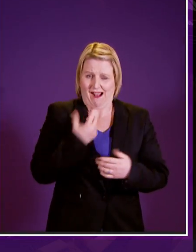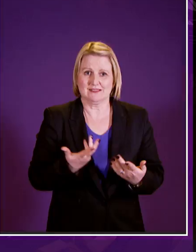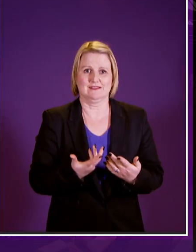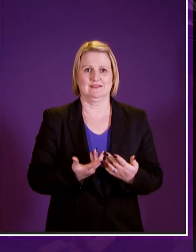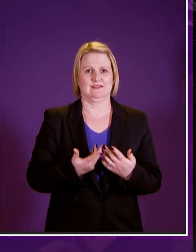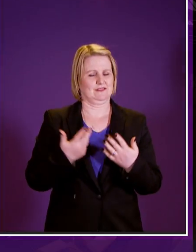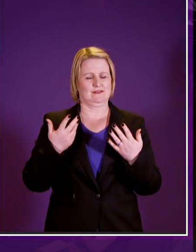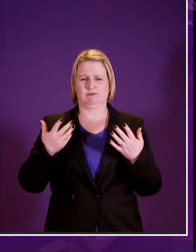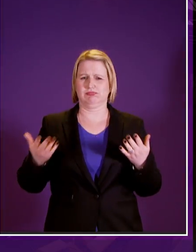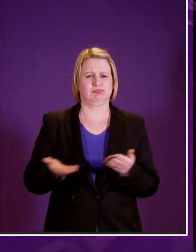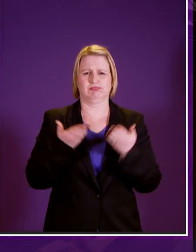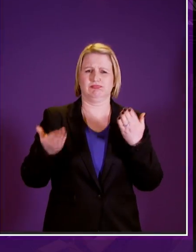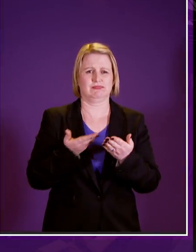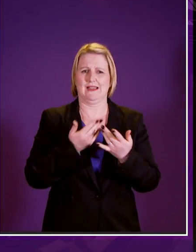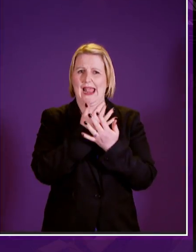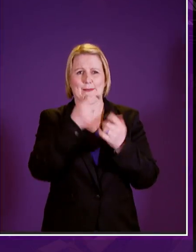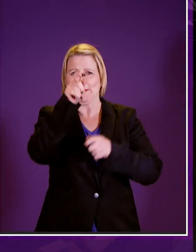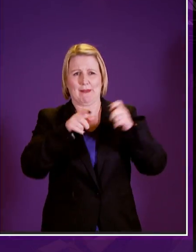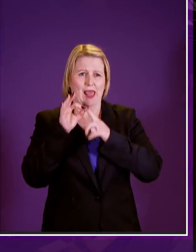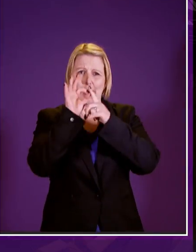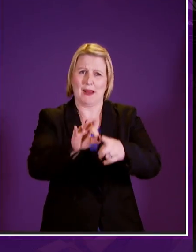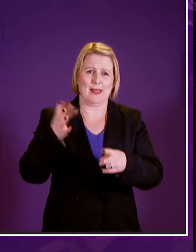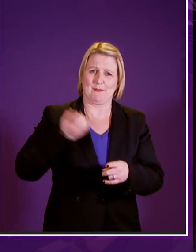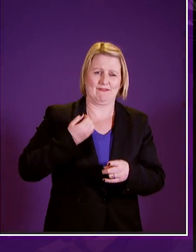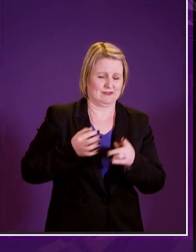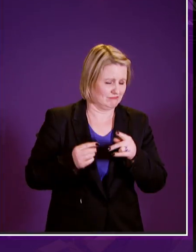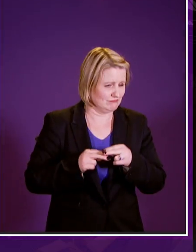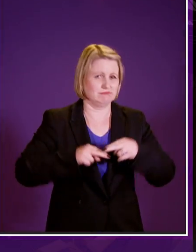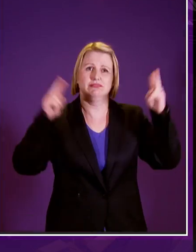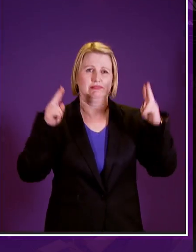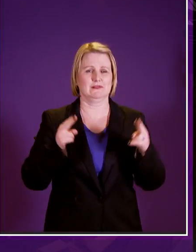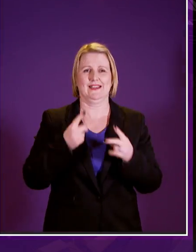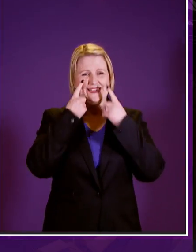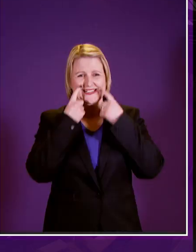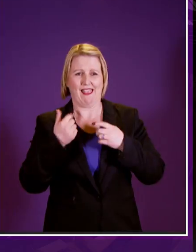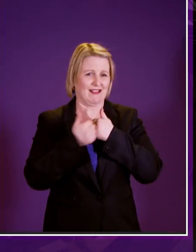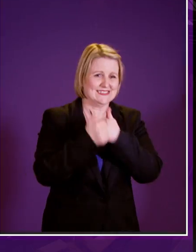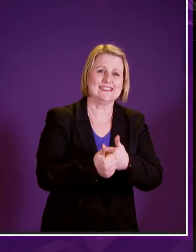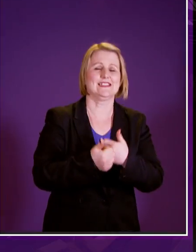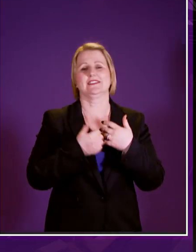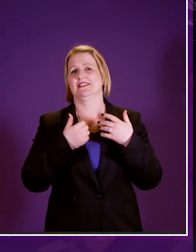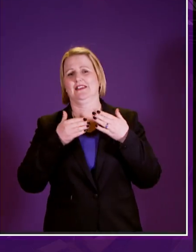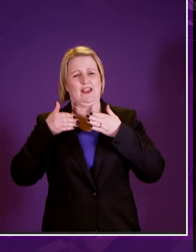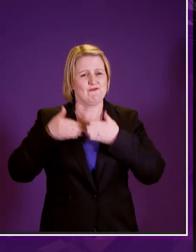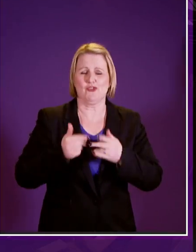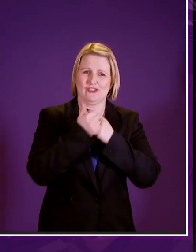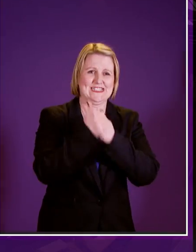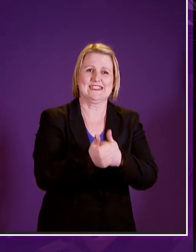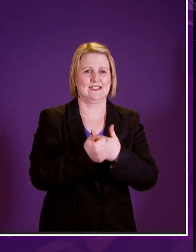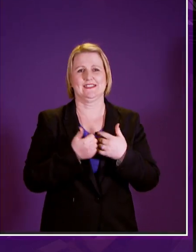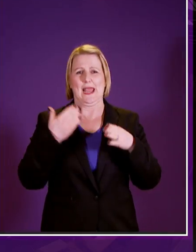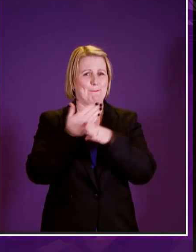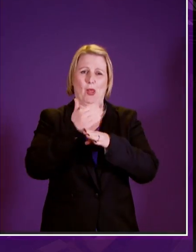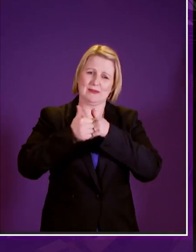that will make a difference it will upgrade carers assistance disability assistance employment injury assistance and funeral assistance and